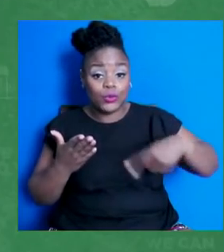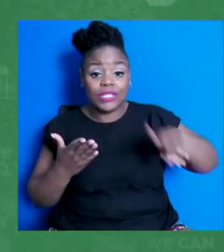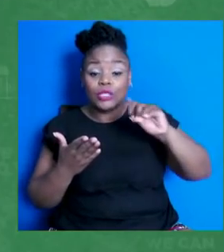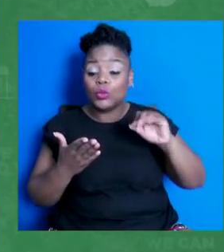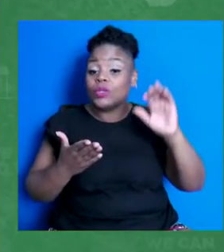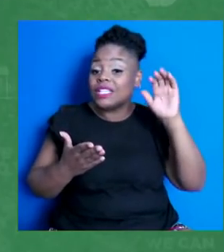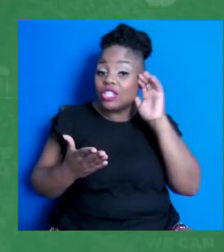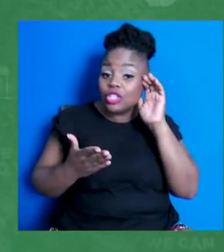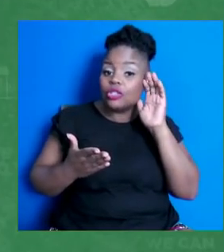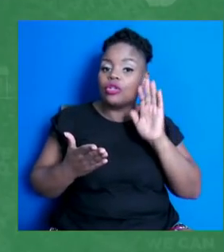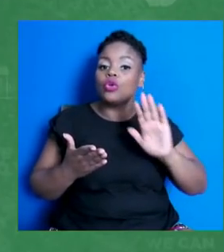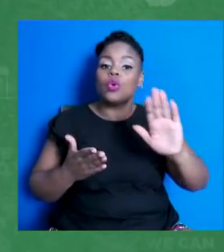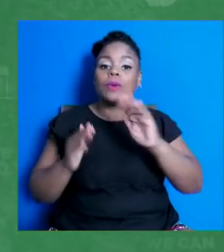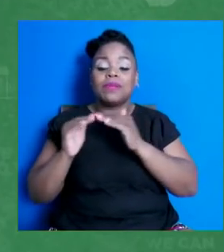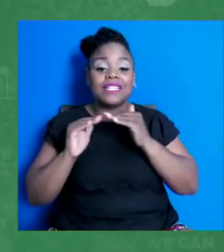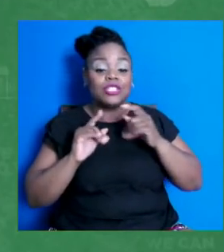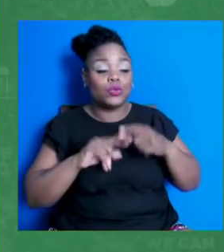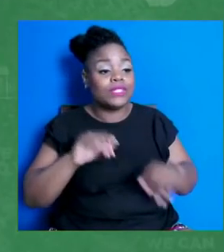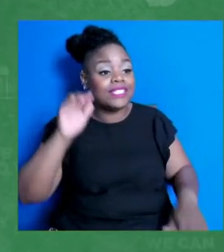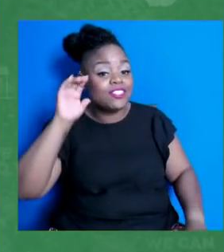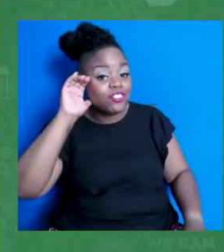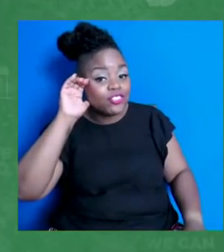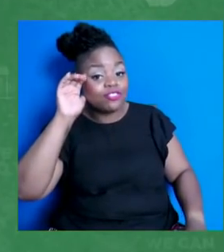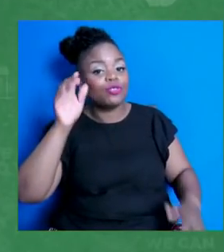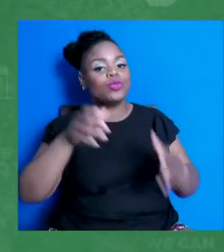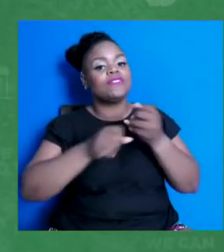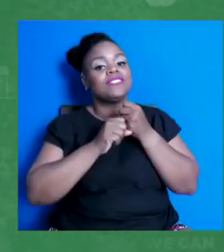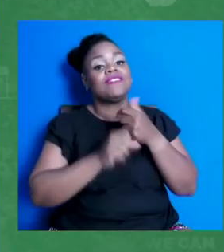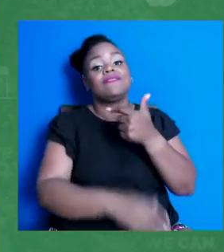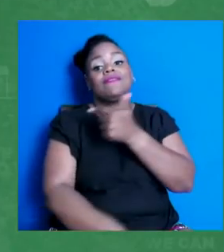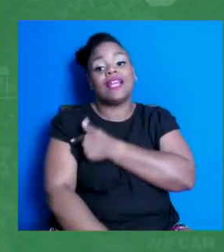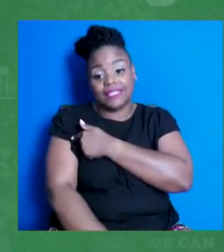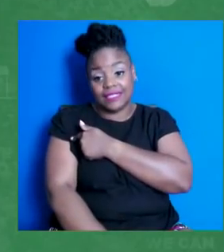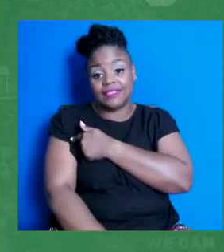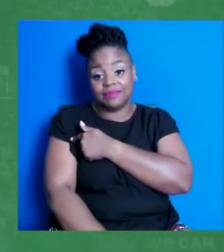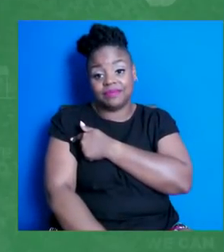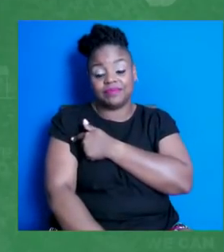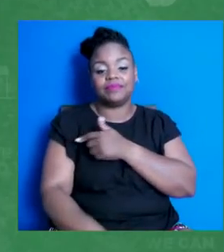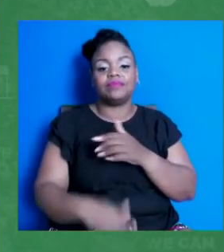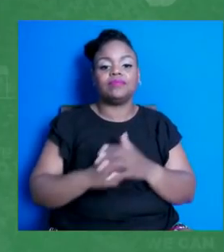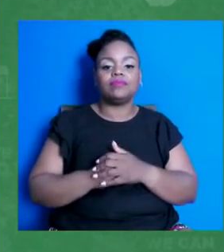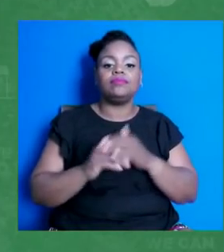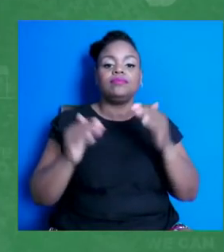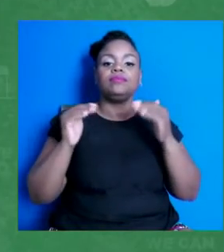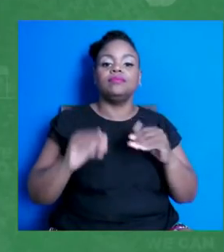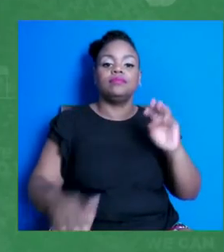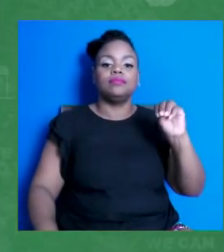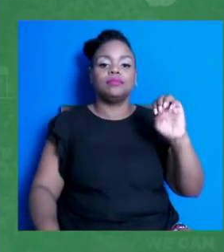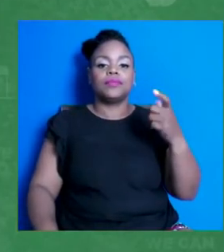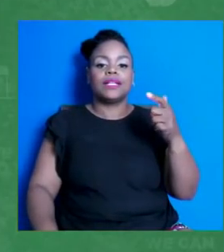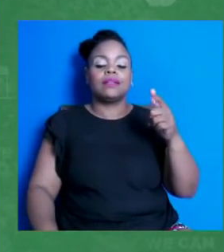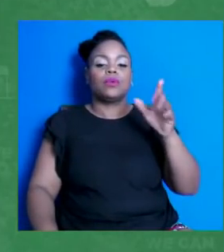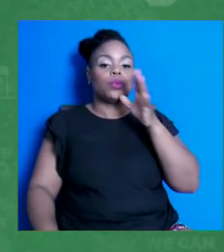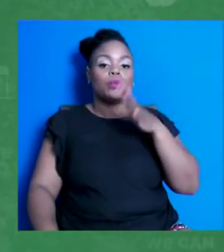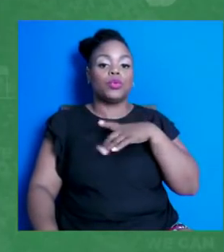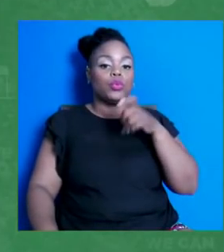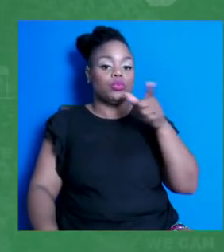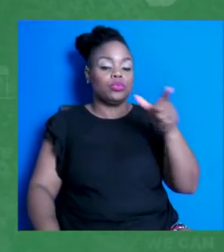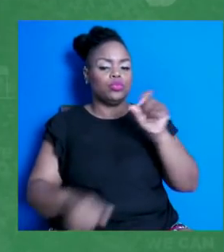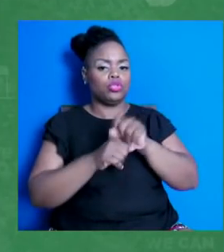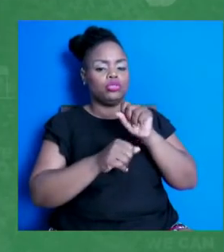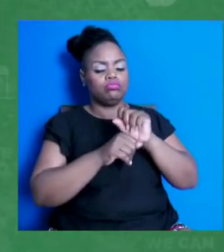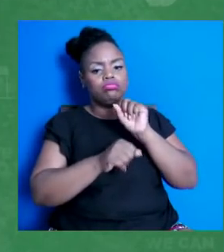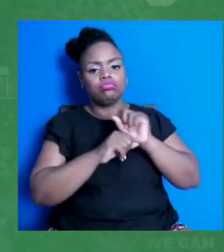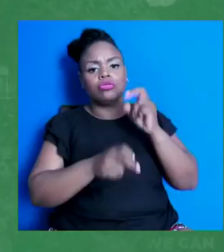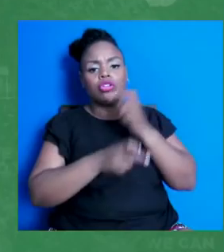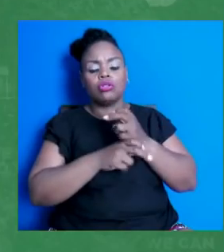I also want to thank Made to Save, who has been working so hard on this project as well. I've worked with